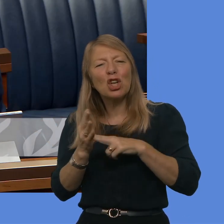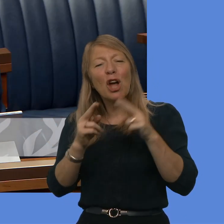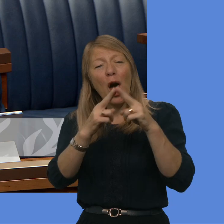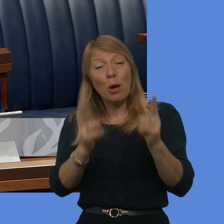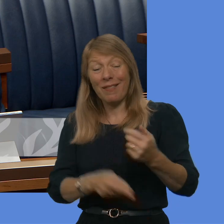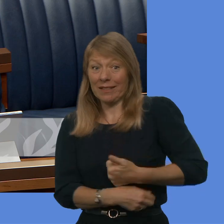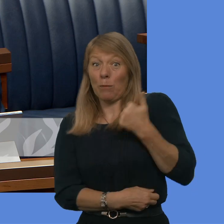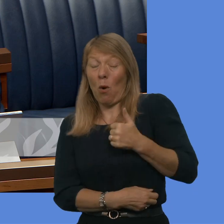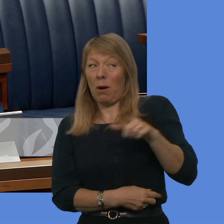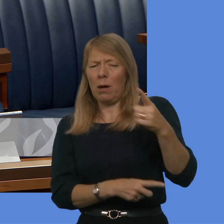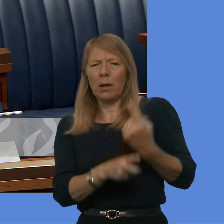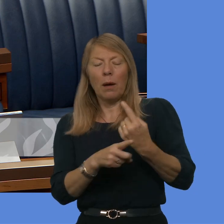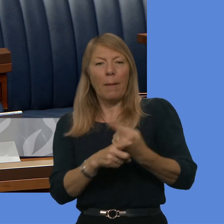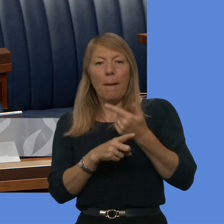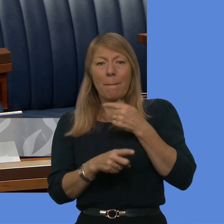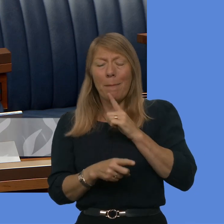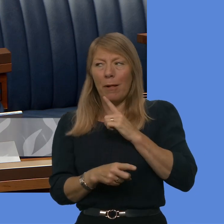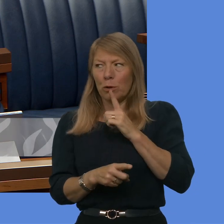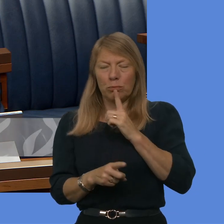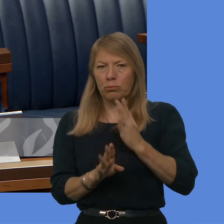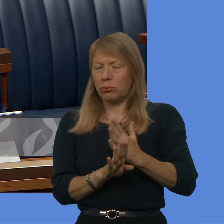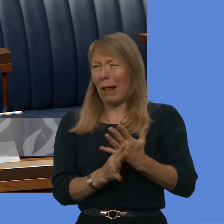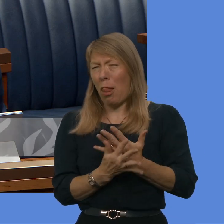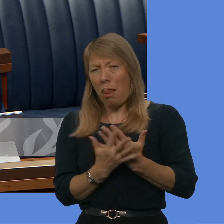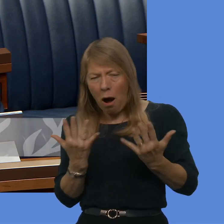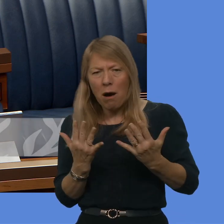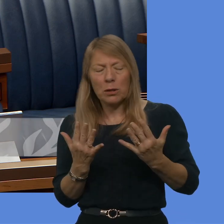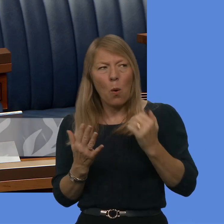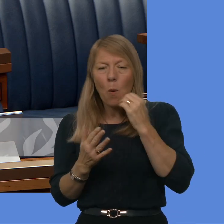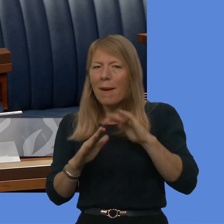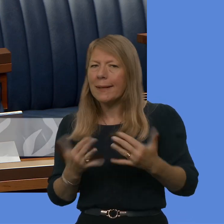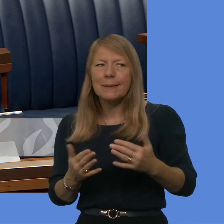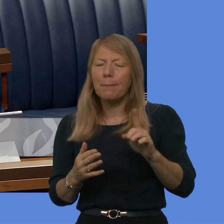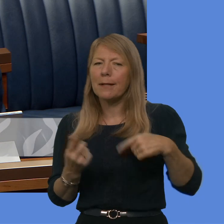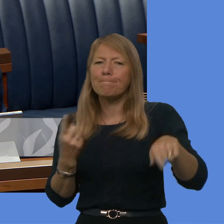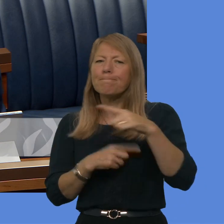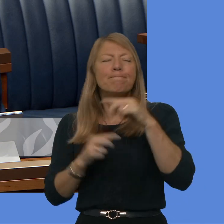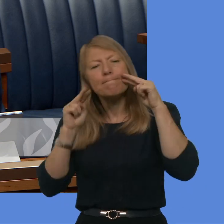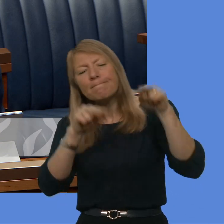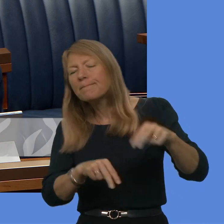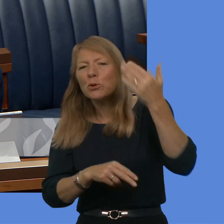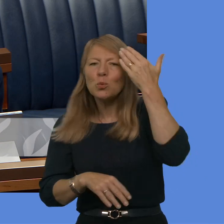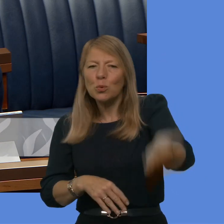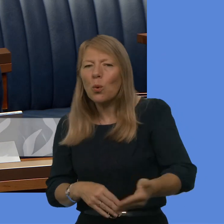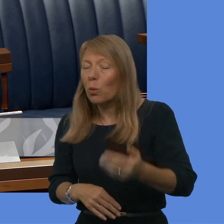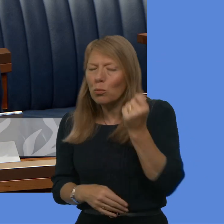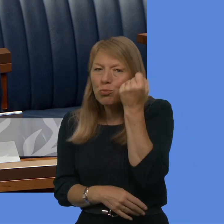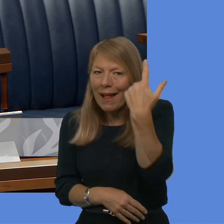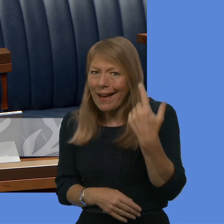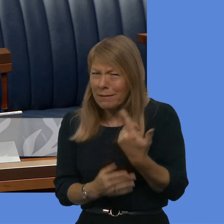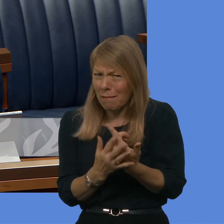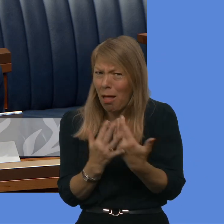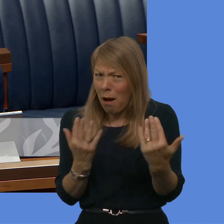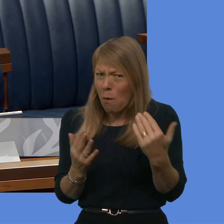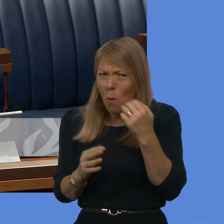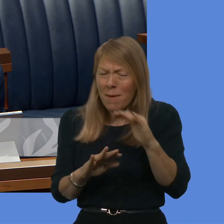amongst our housing providers and those who are involved in that area at the funding made available to the Social Housing Development